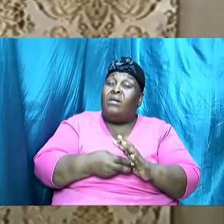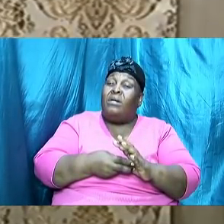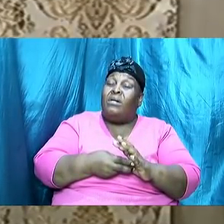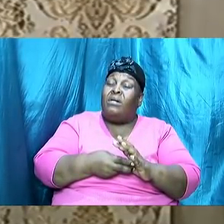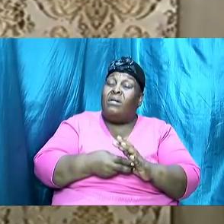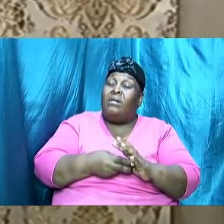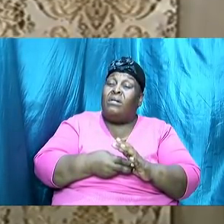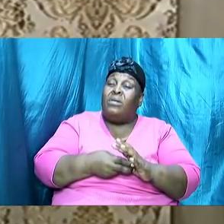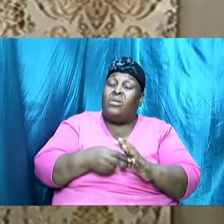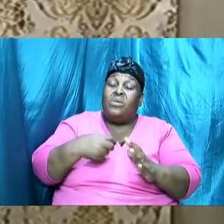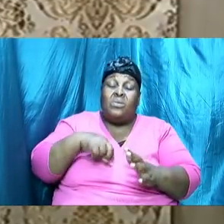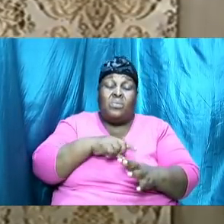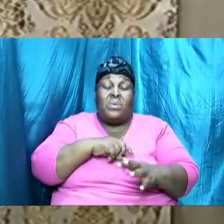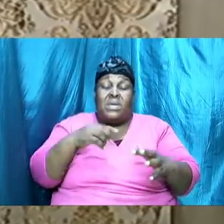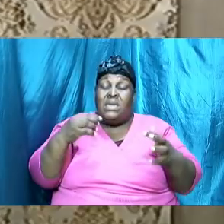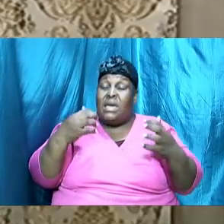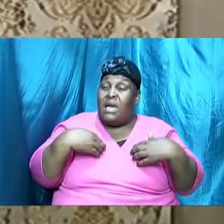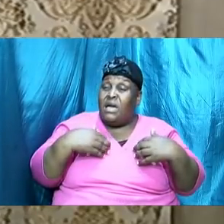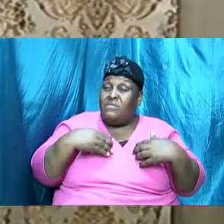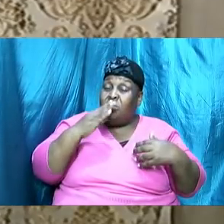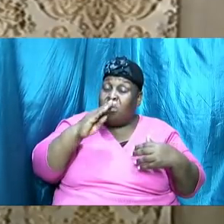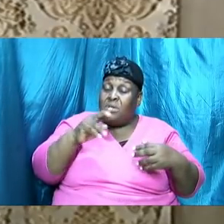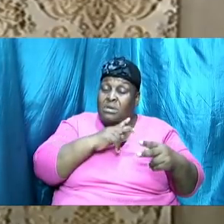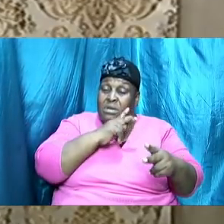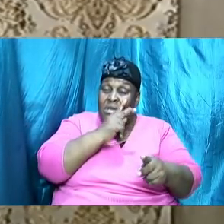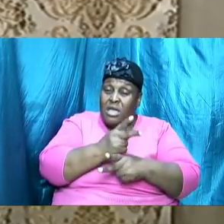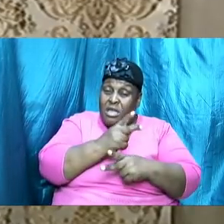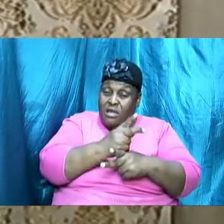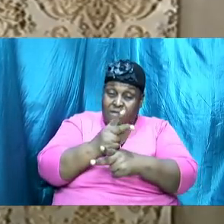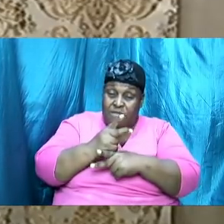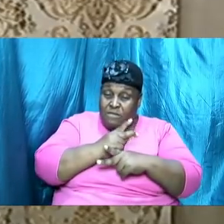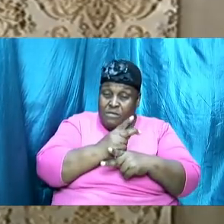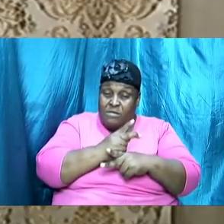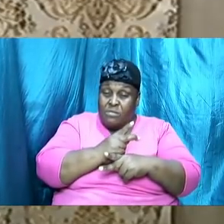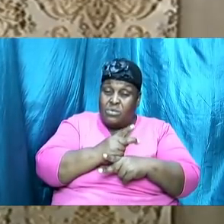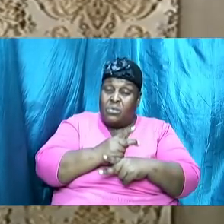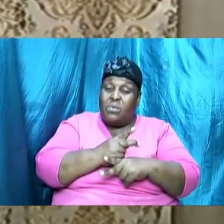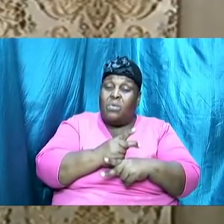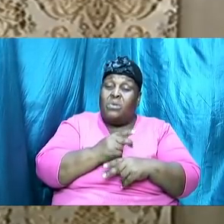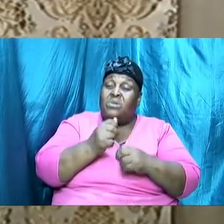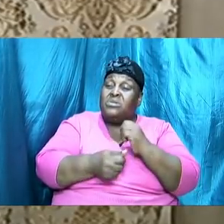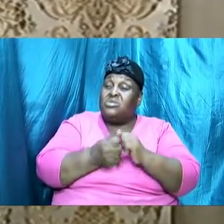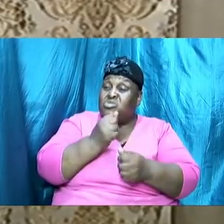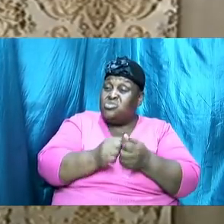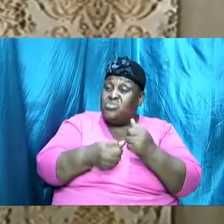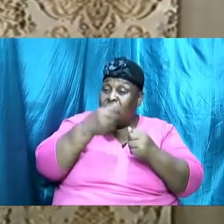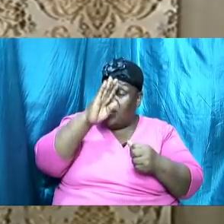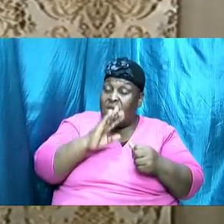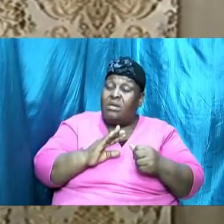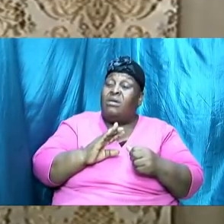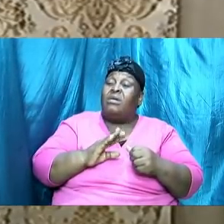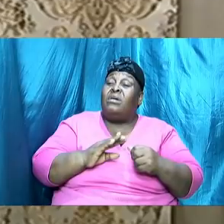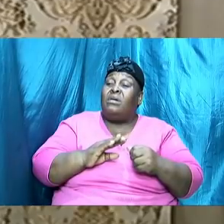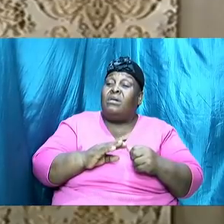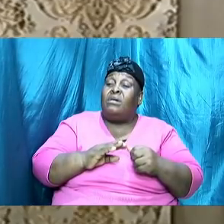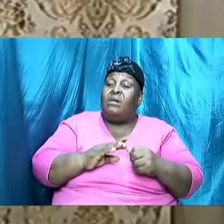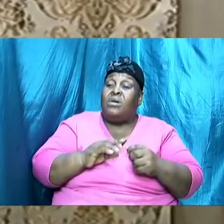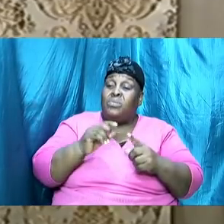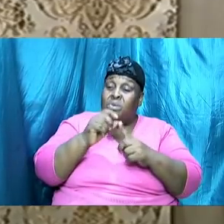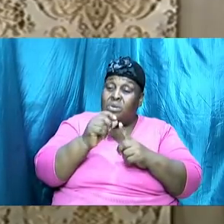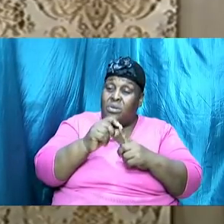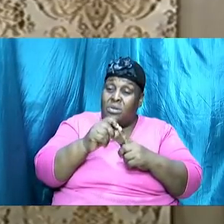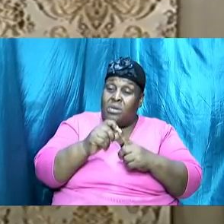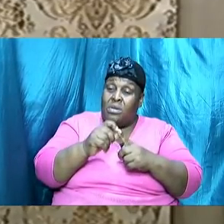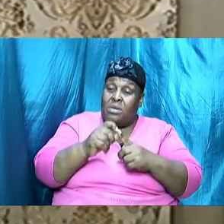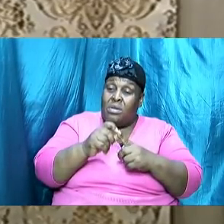don't mar God's figure Moses was unable to make it into the